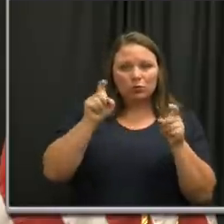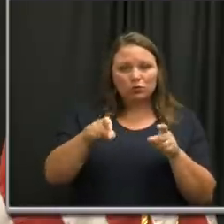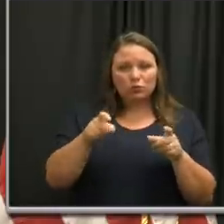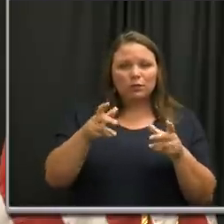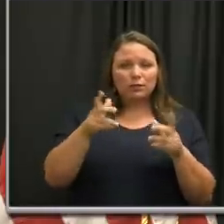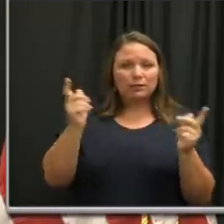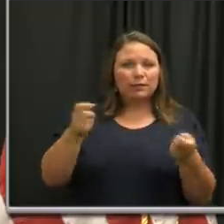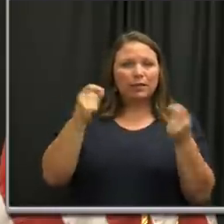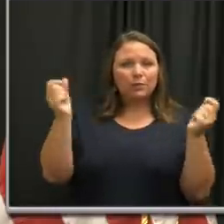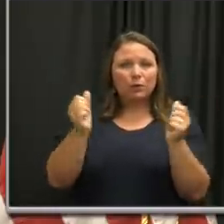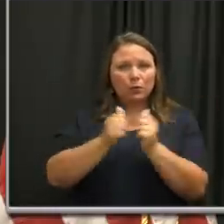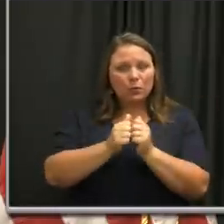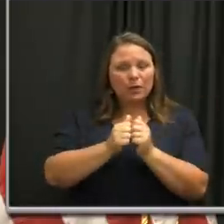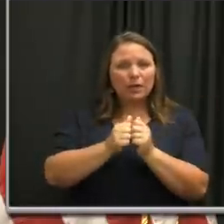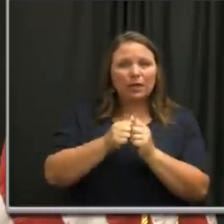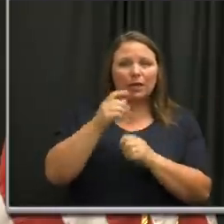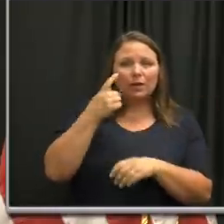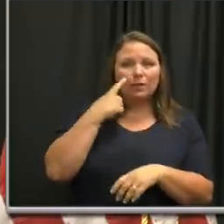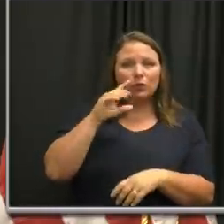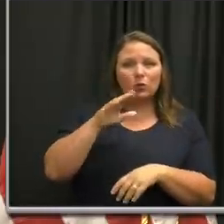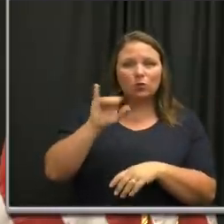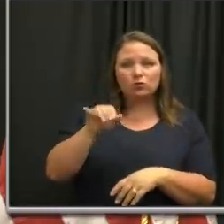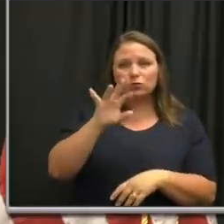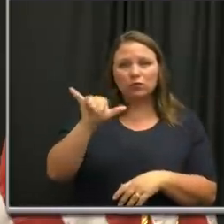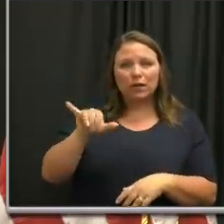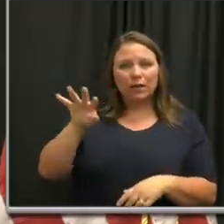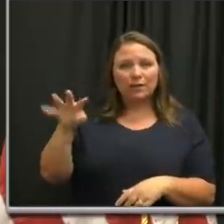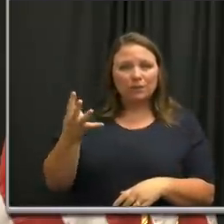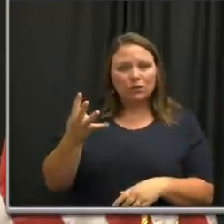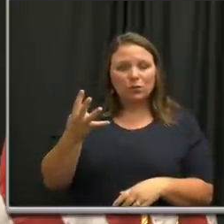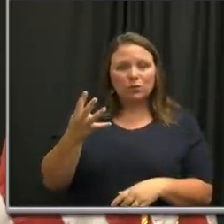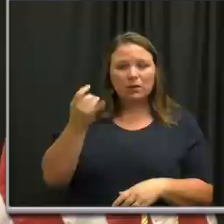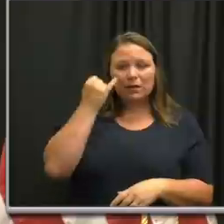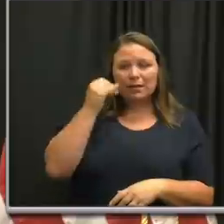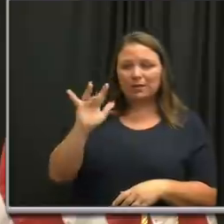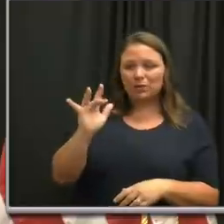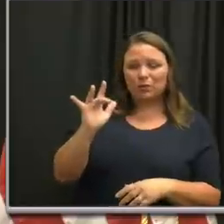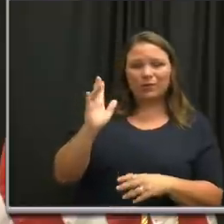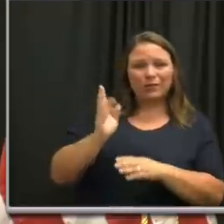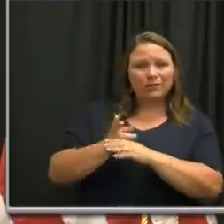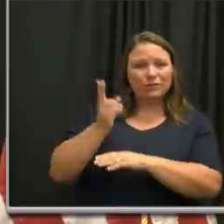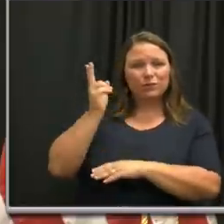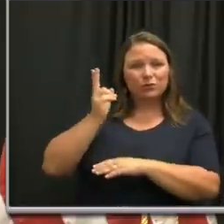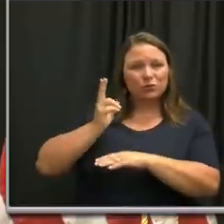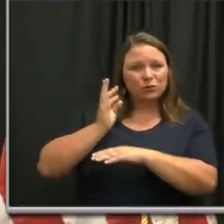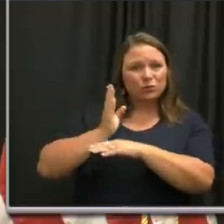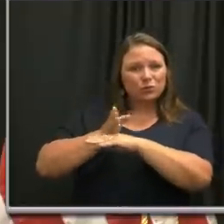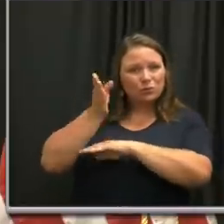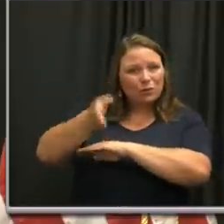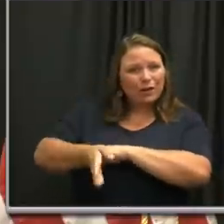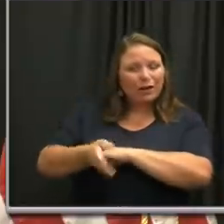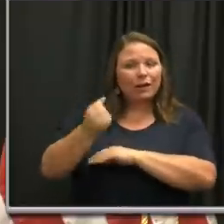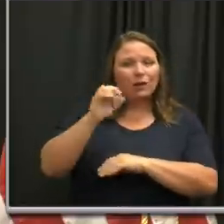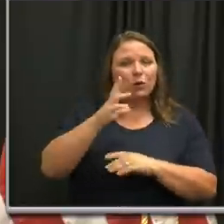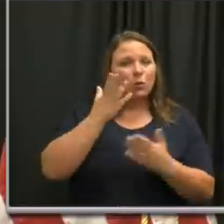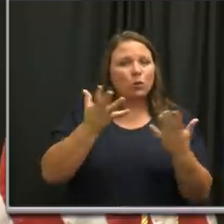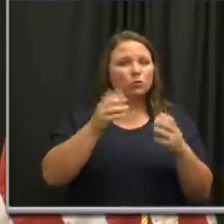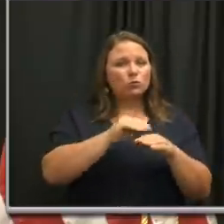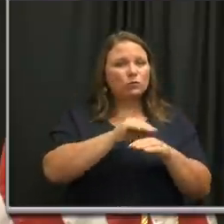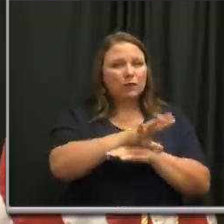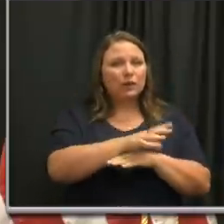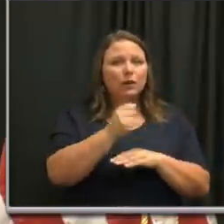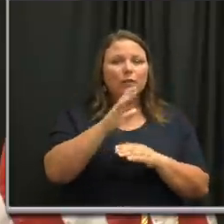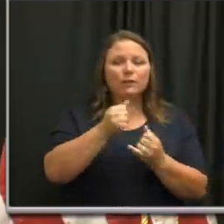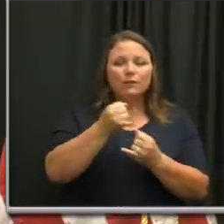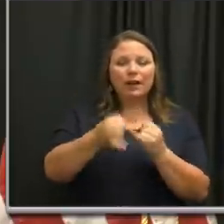celebrate with this Fourth of July if 25 is too high or what you would advise. And finally, I